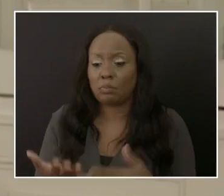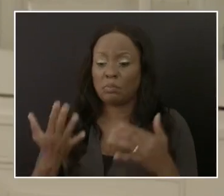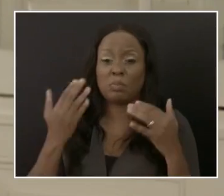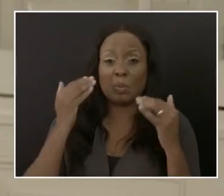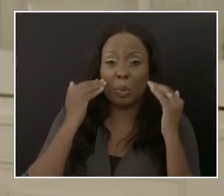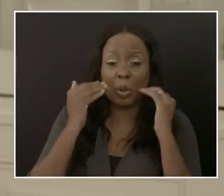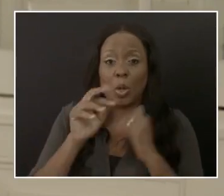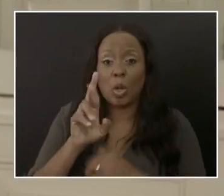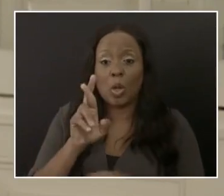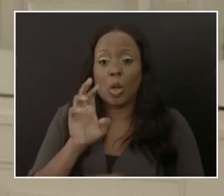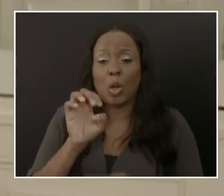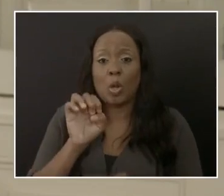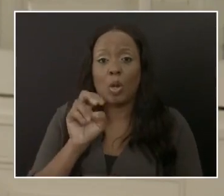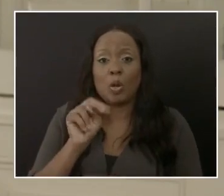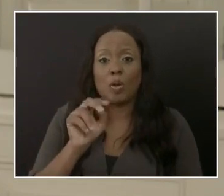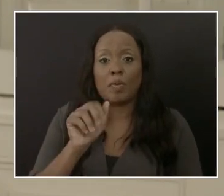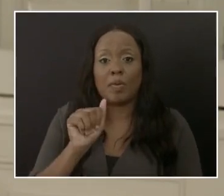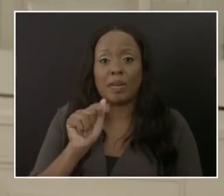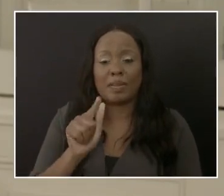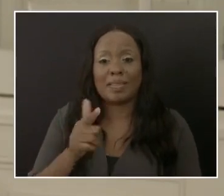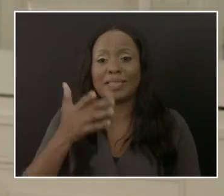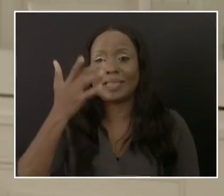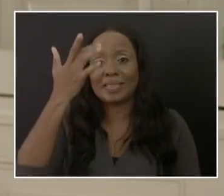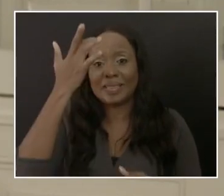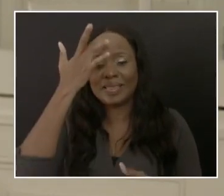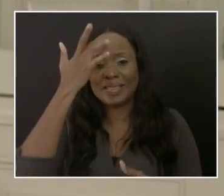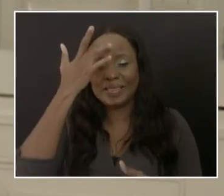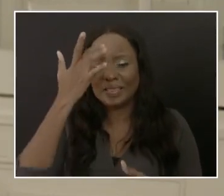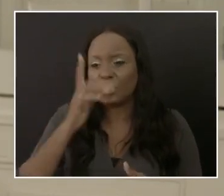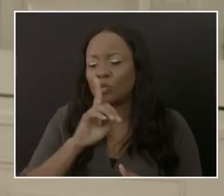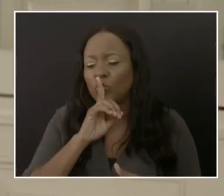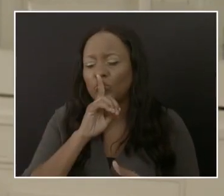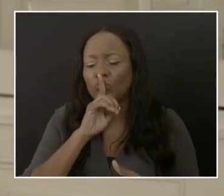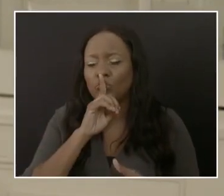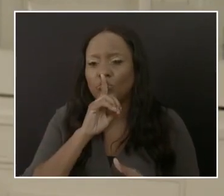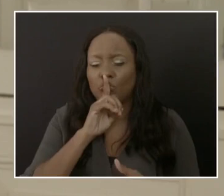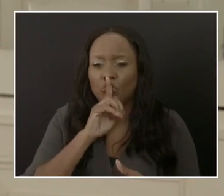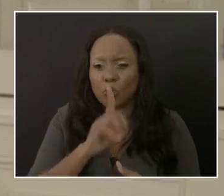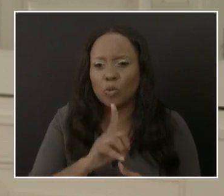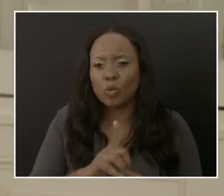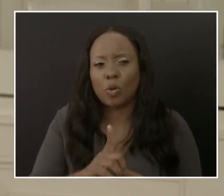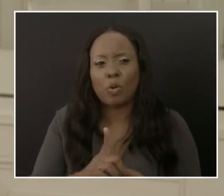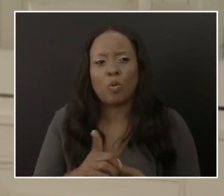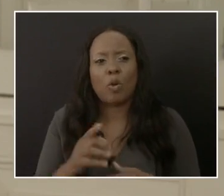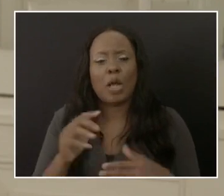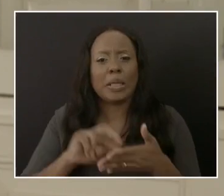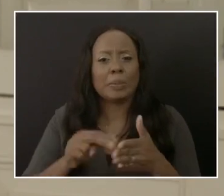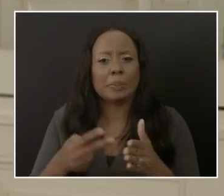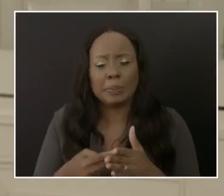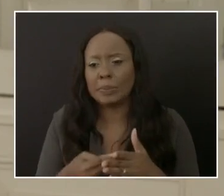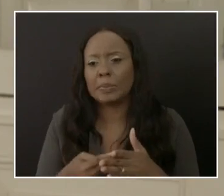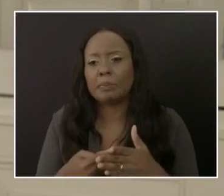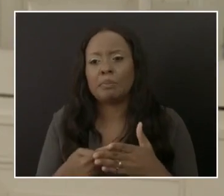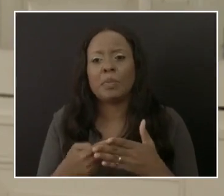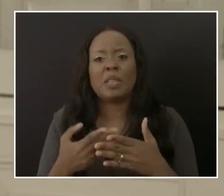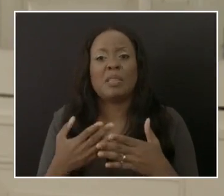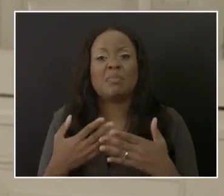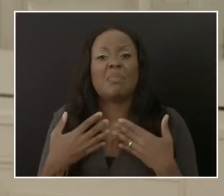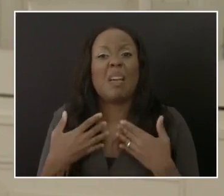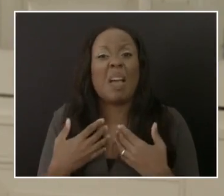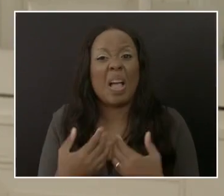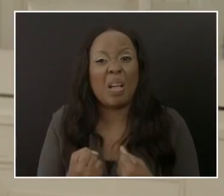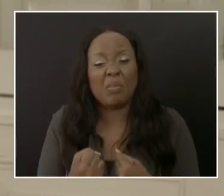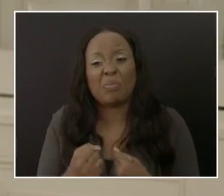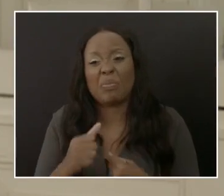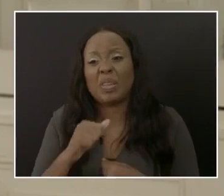is certainly a marker for a poor outcome. We have, the